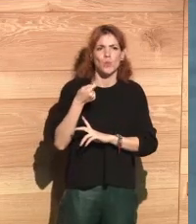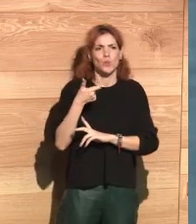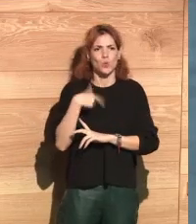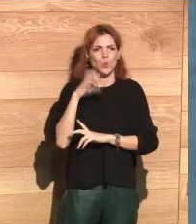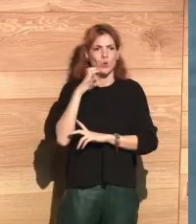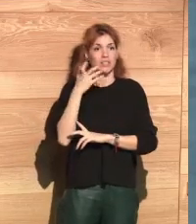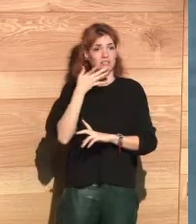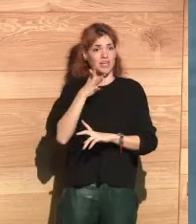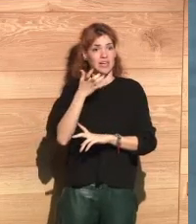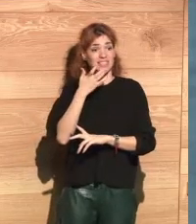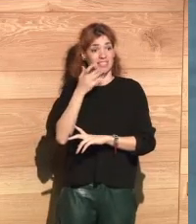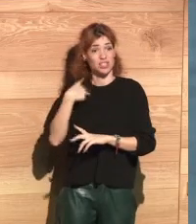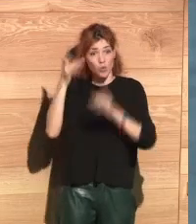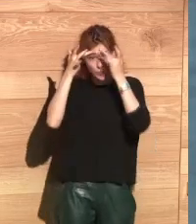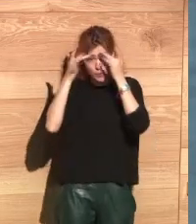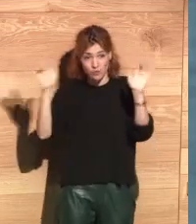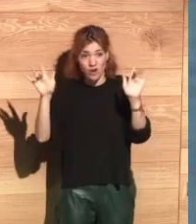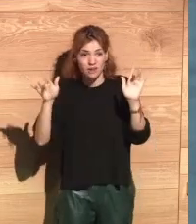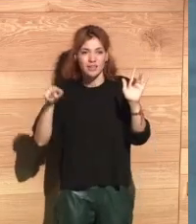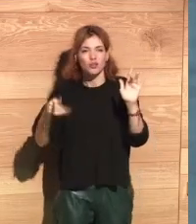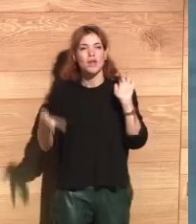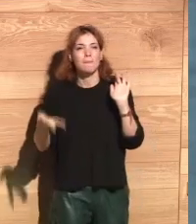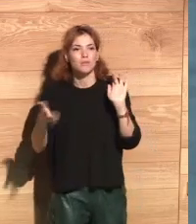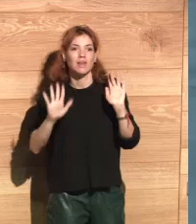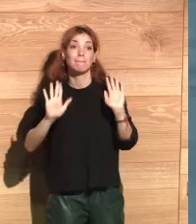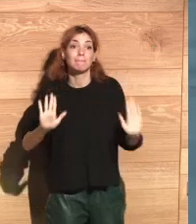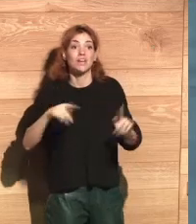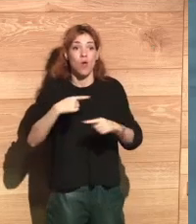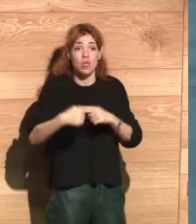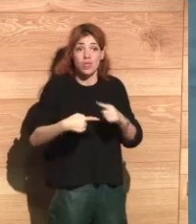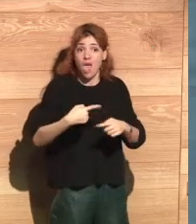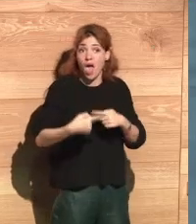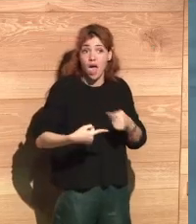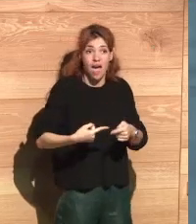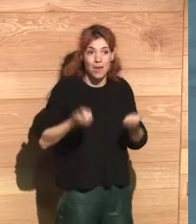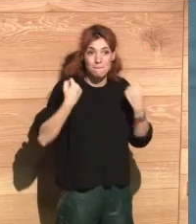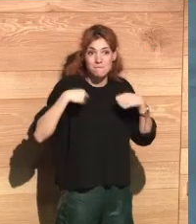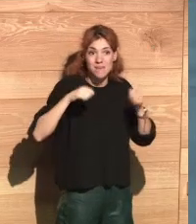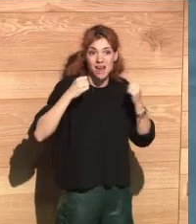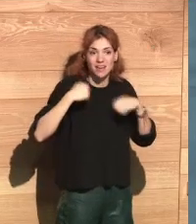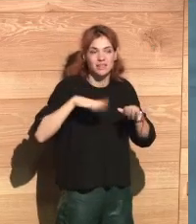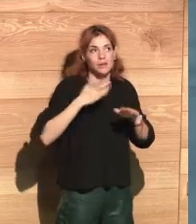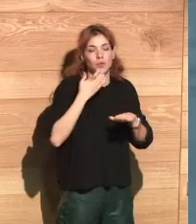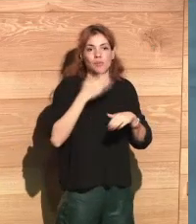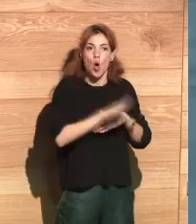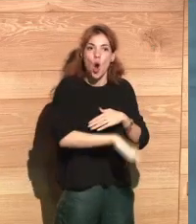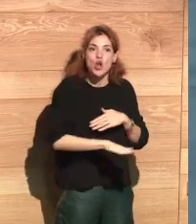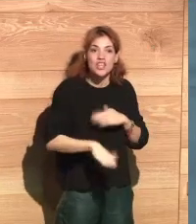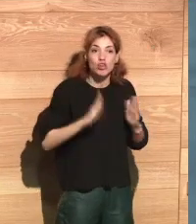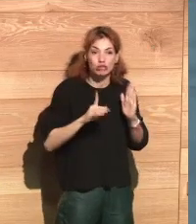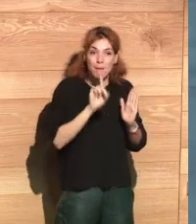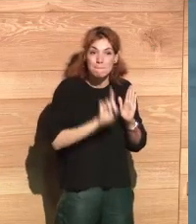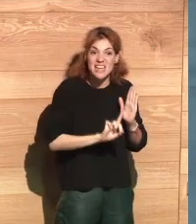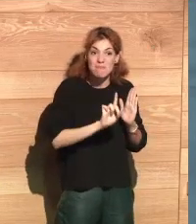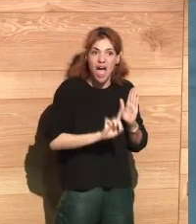have contradictory or mixed feelings about the results of the study. Because if I ask you, you of course will be concerned. But what happens on your day to day life?